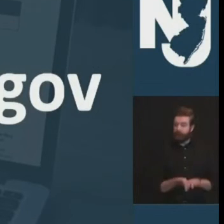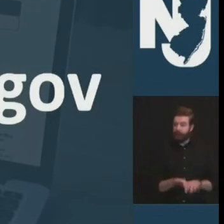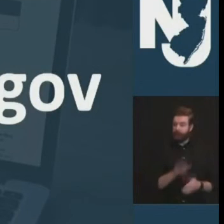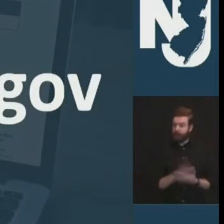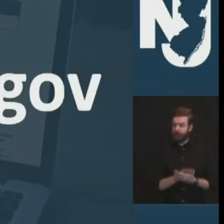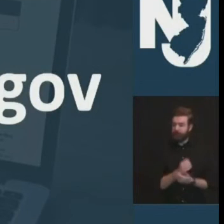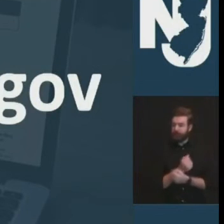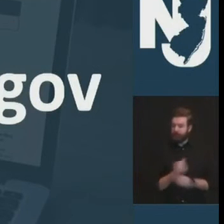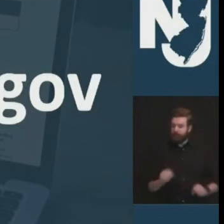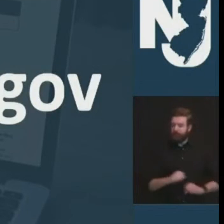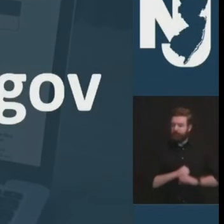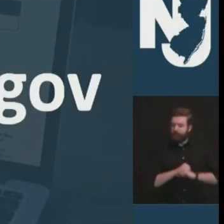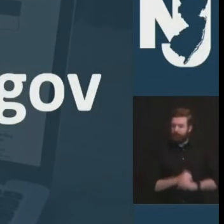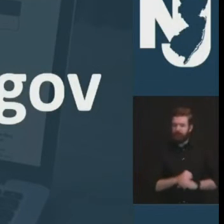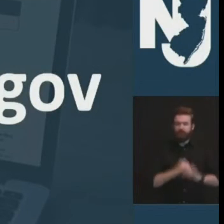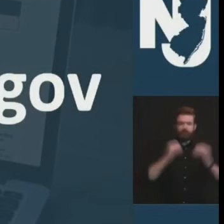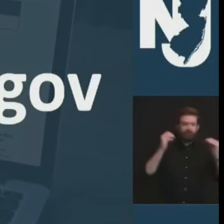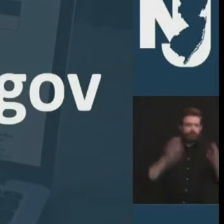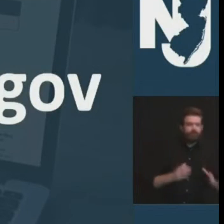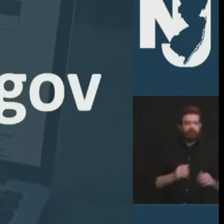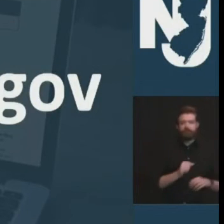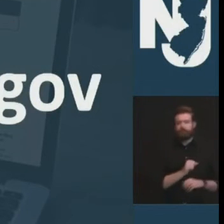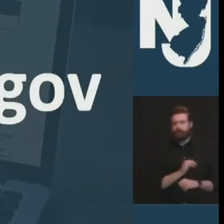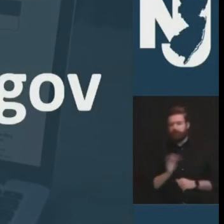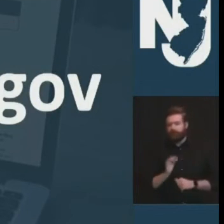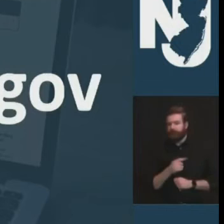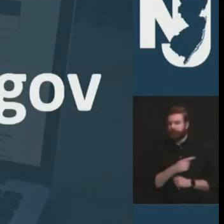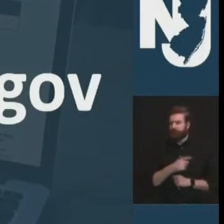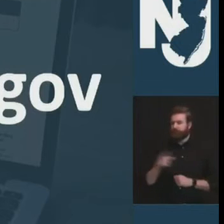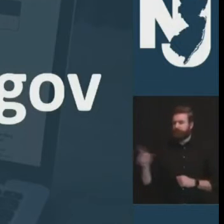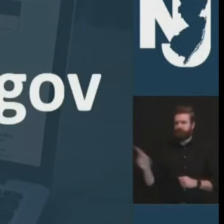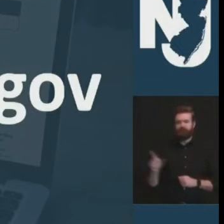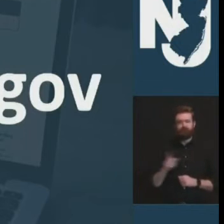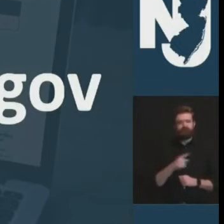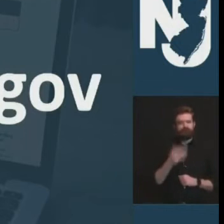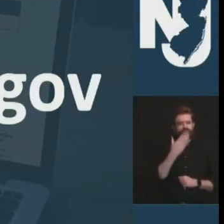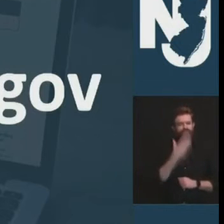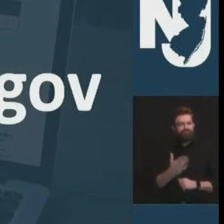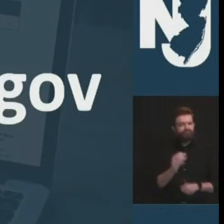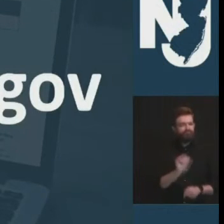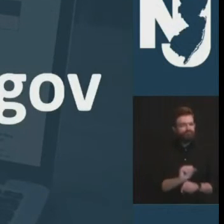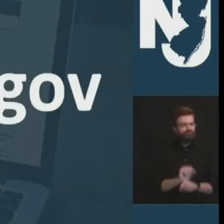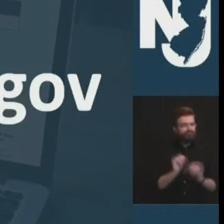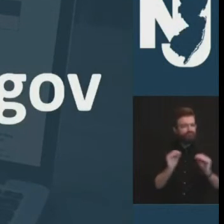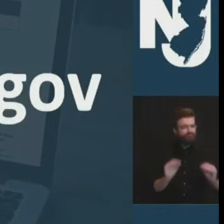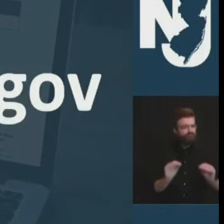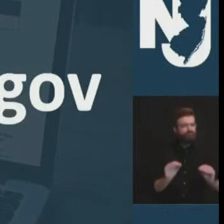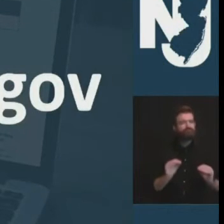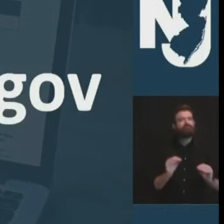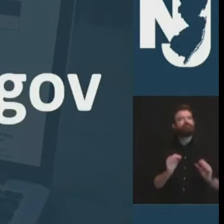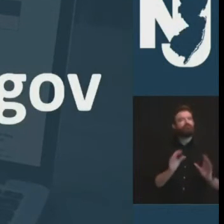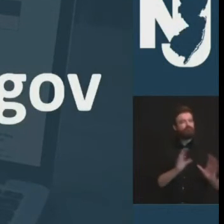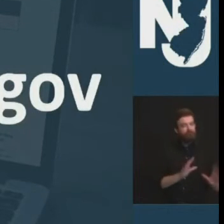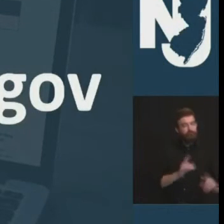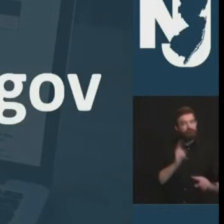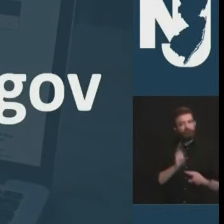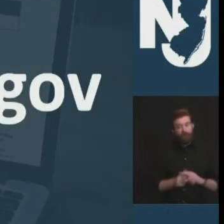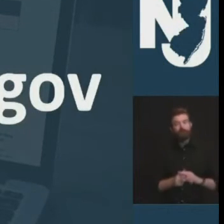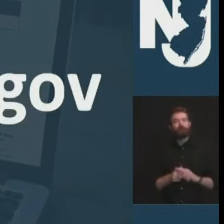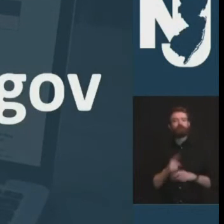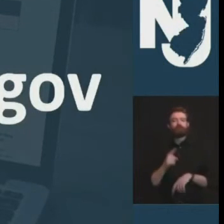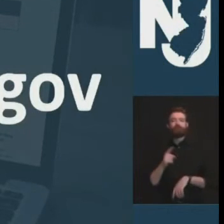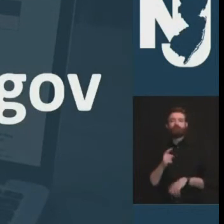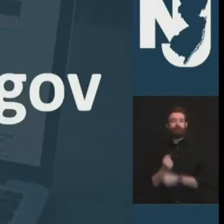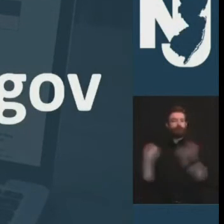education it's equity with flexibility wrapped around that that's where it's been since day one as it relates to school that's the way it'll continue